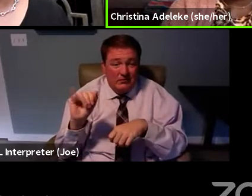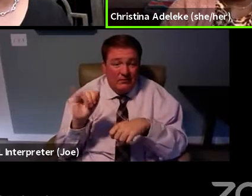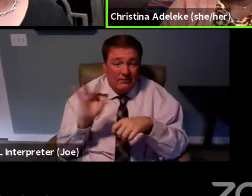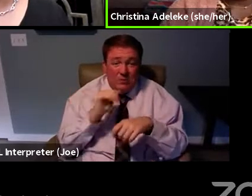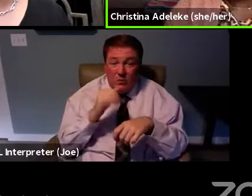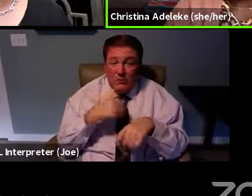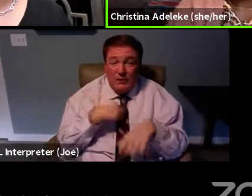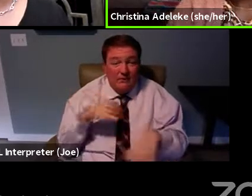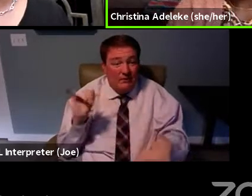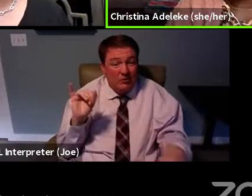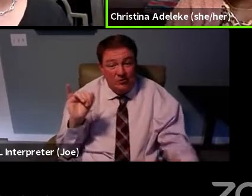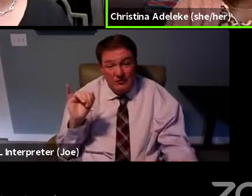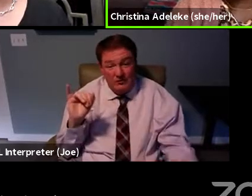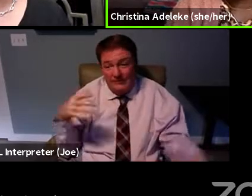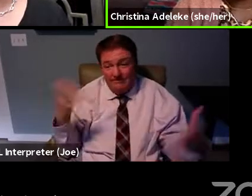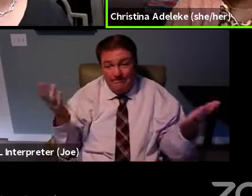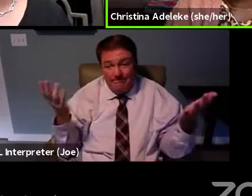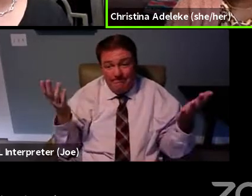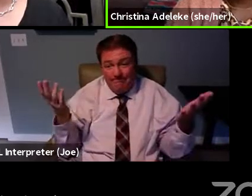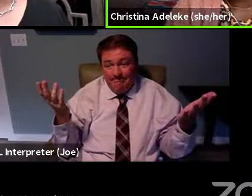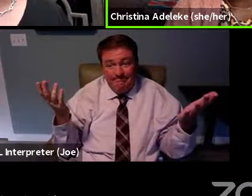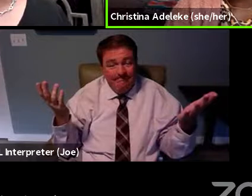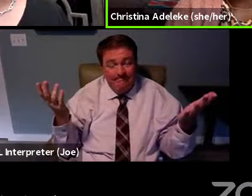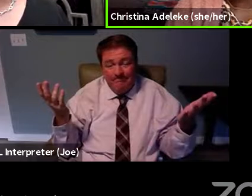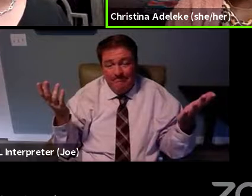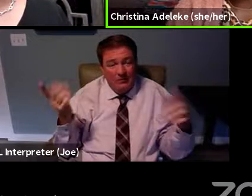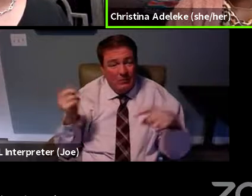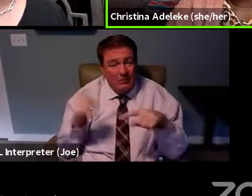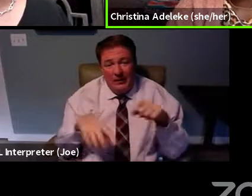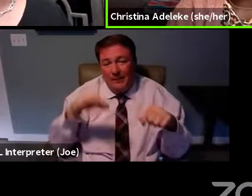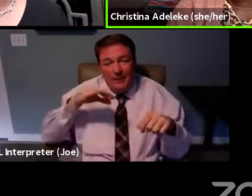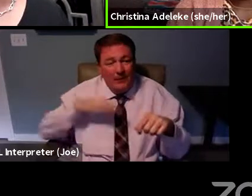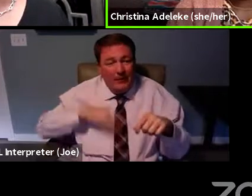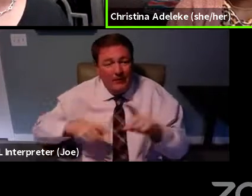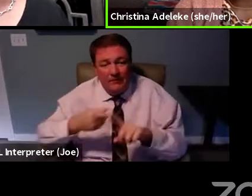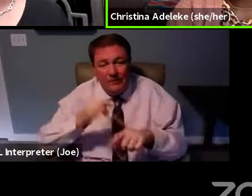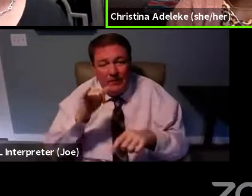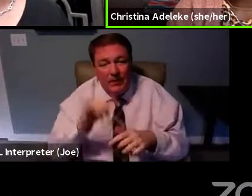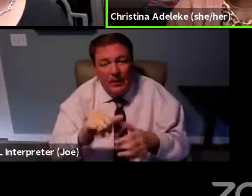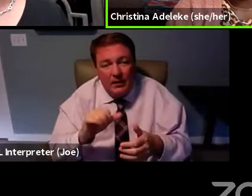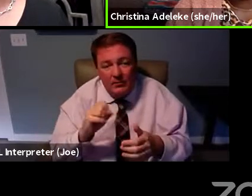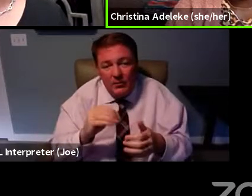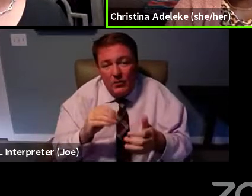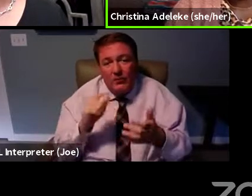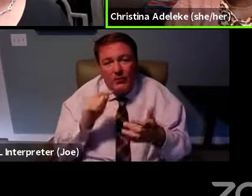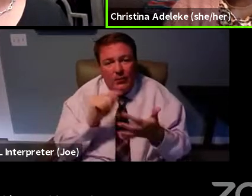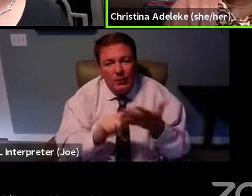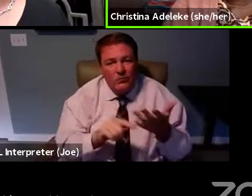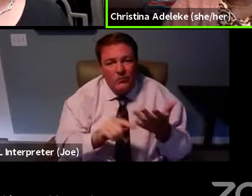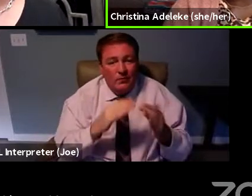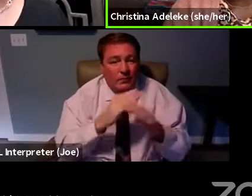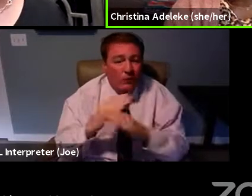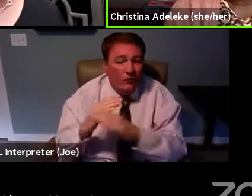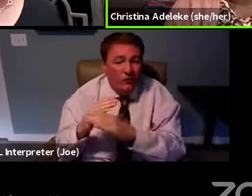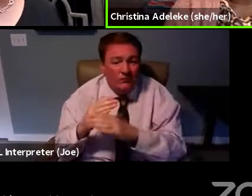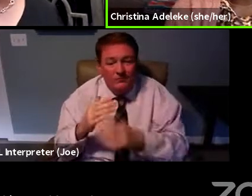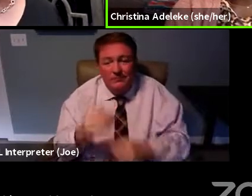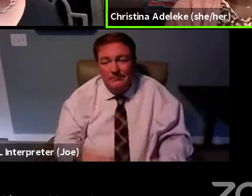don't have insurance or are able to benefit from that. So being able to address those barriers for folks is key too.